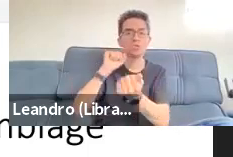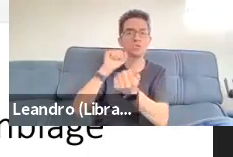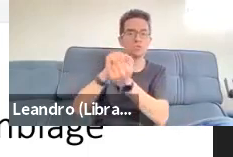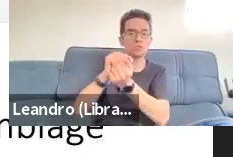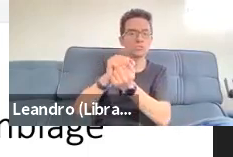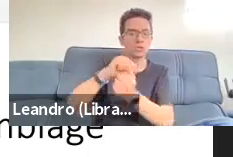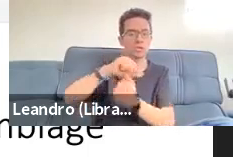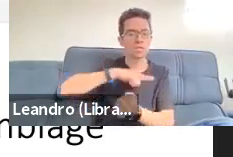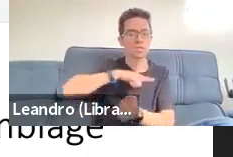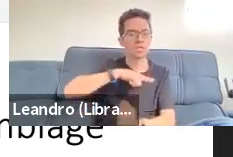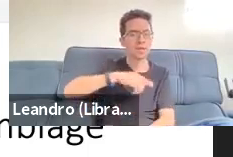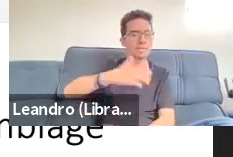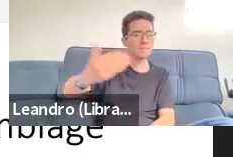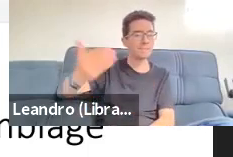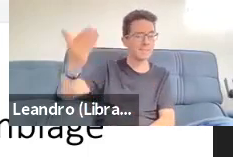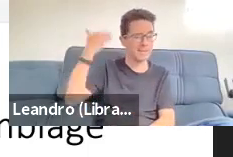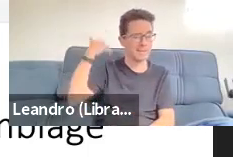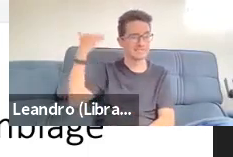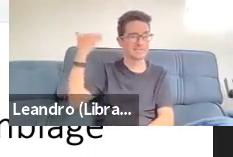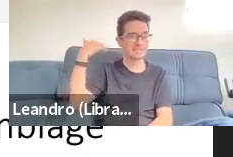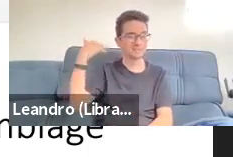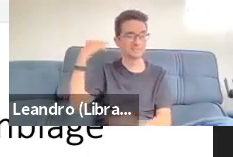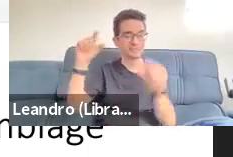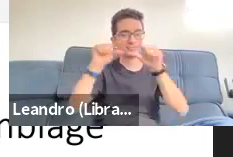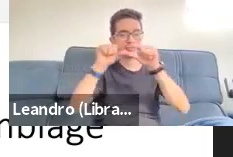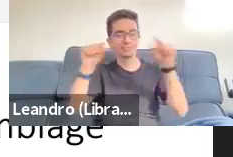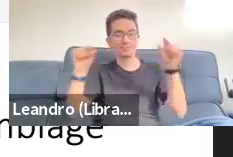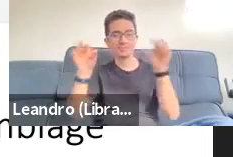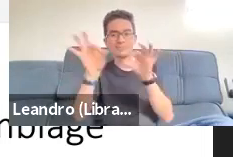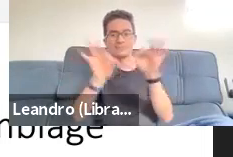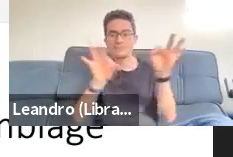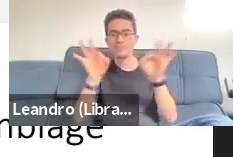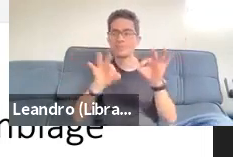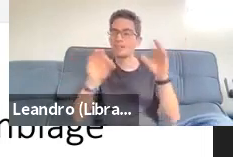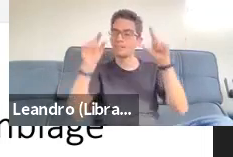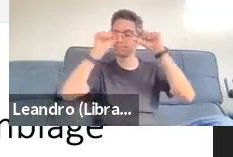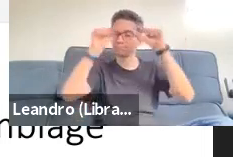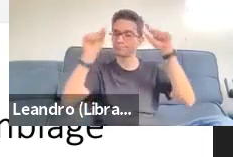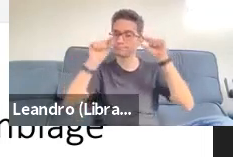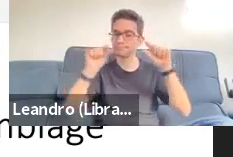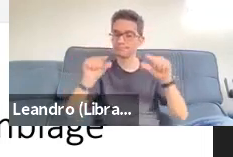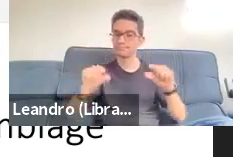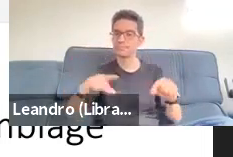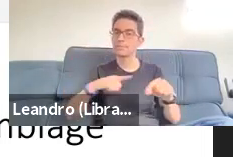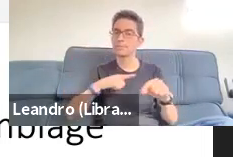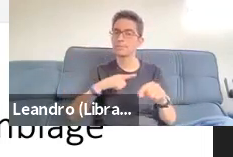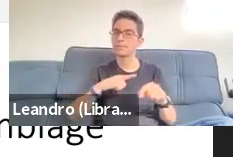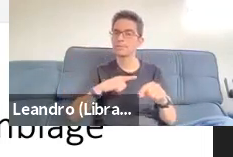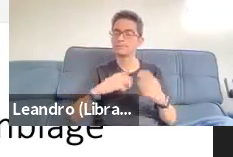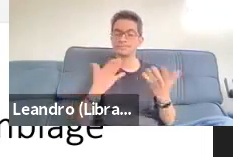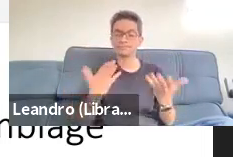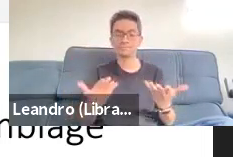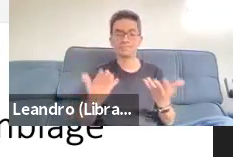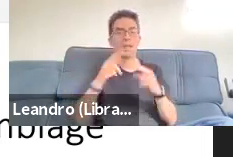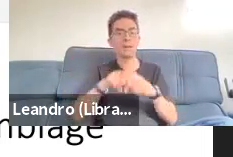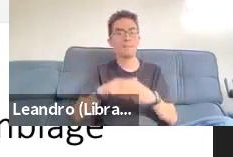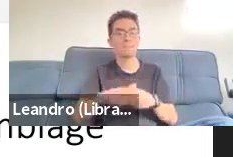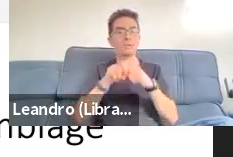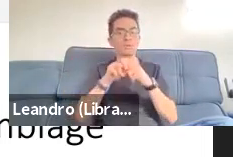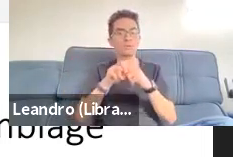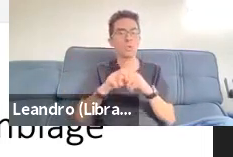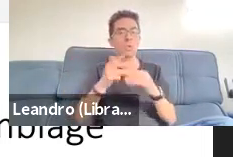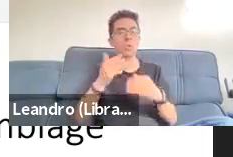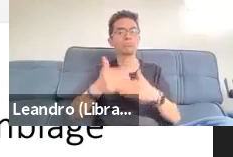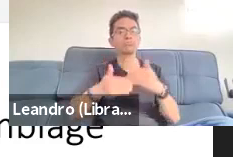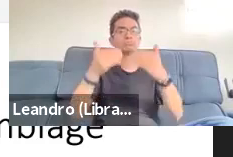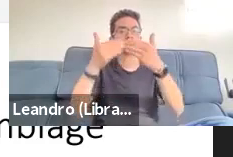Nora is also indexing a longer set of trajectories to be encountered through our family nature activities like going out